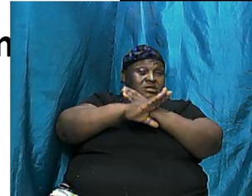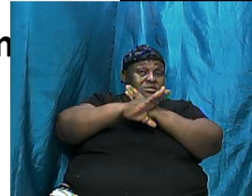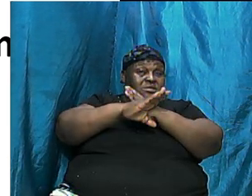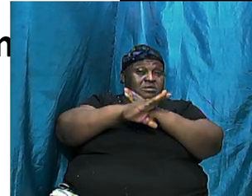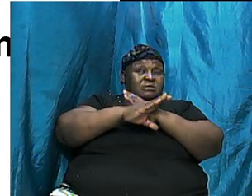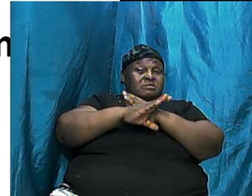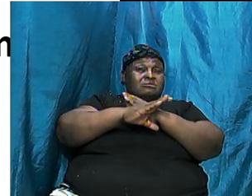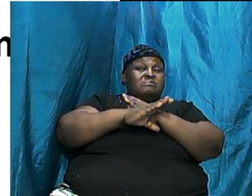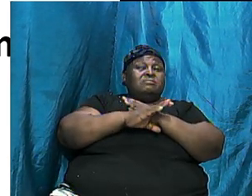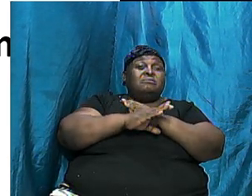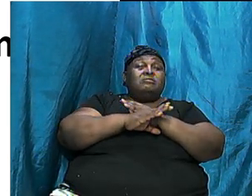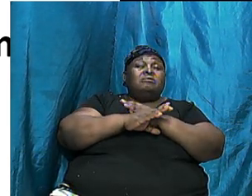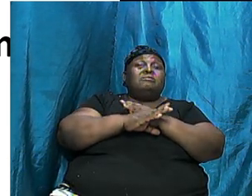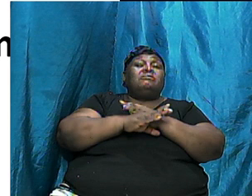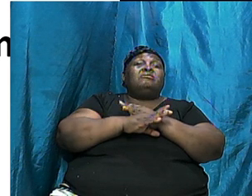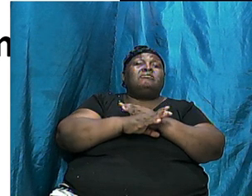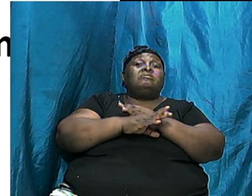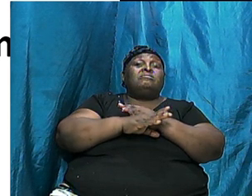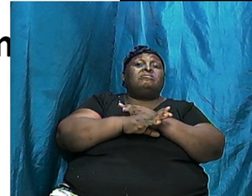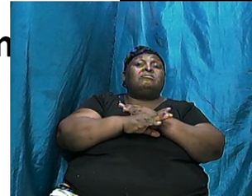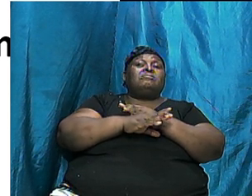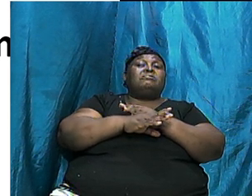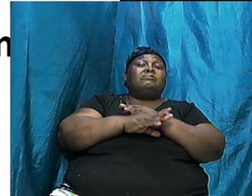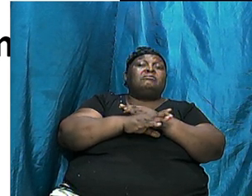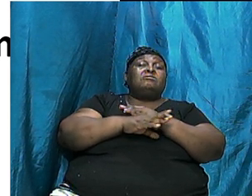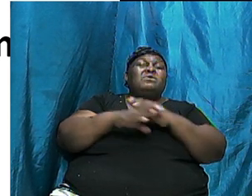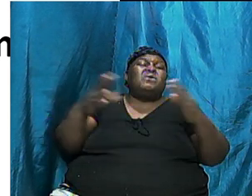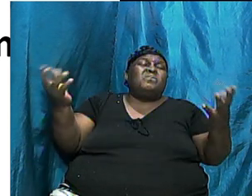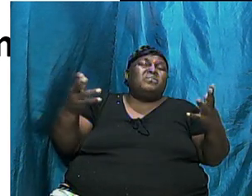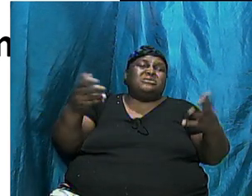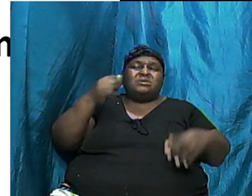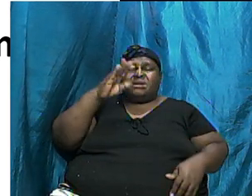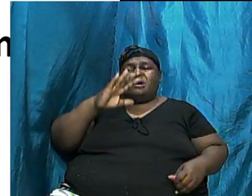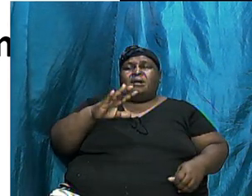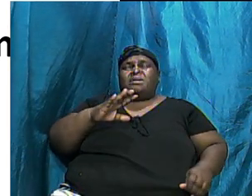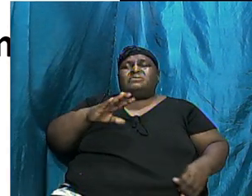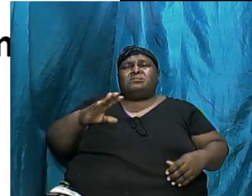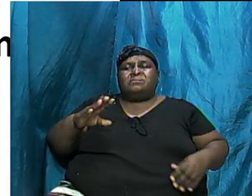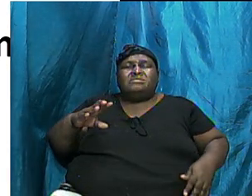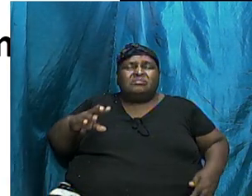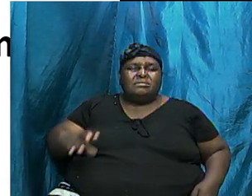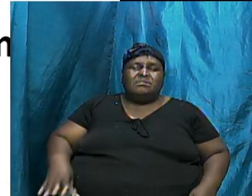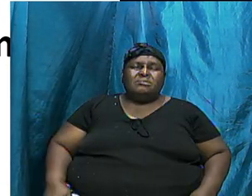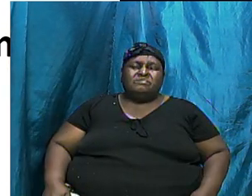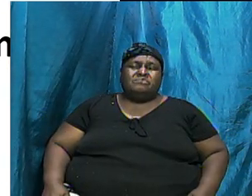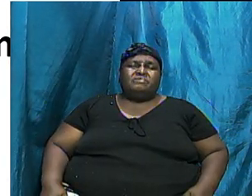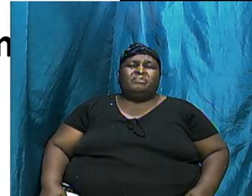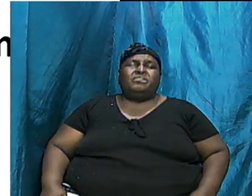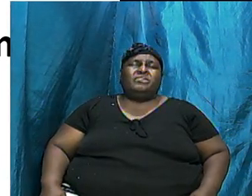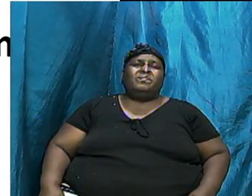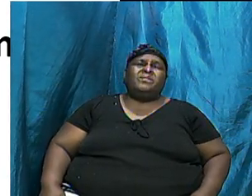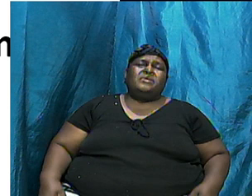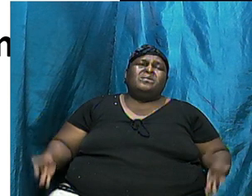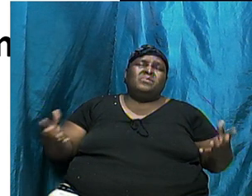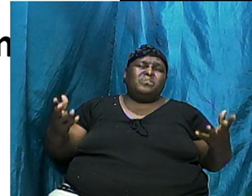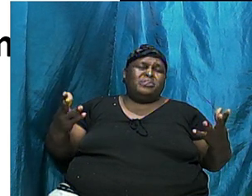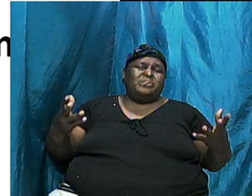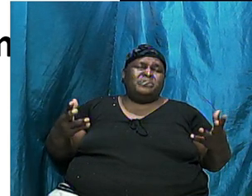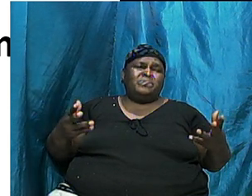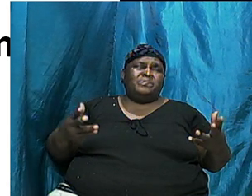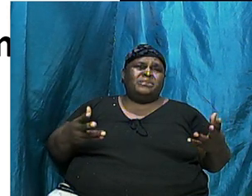What a God. What a story. What an event. What deep things